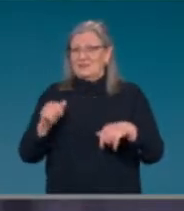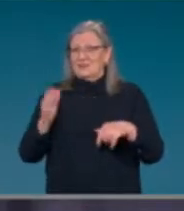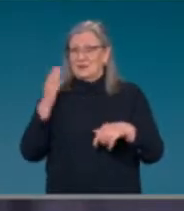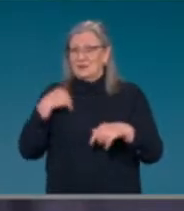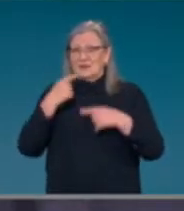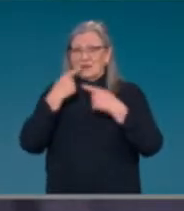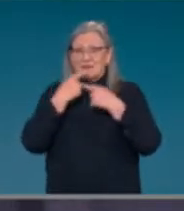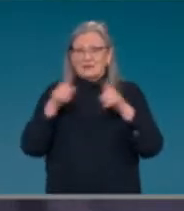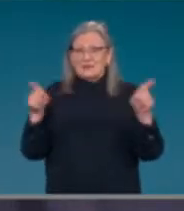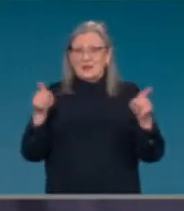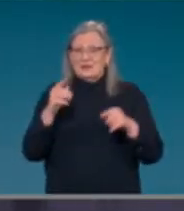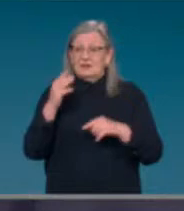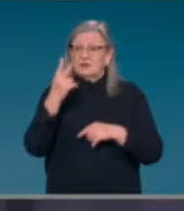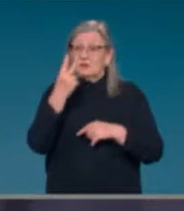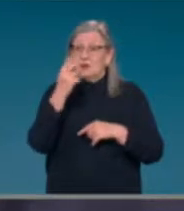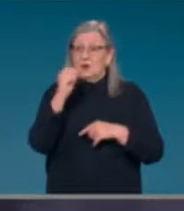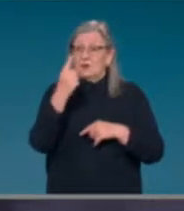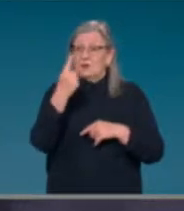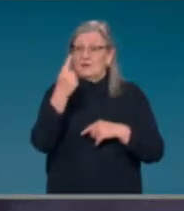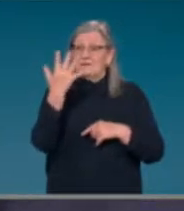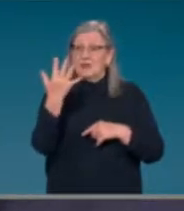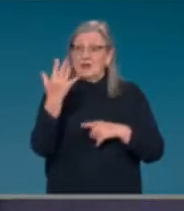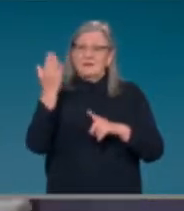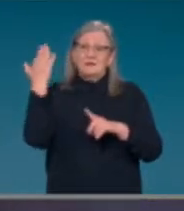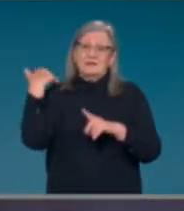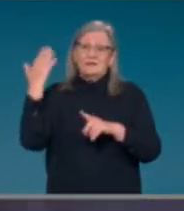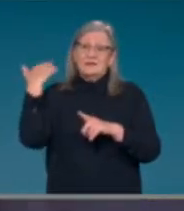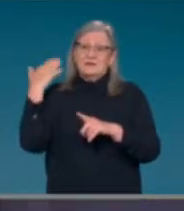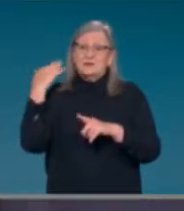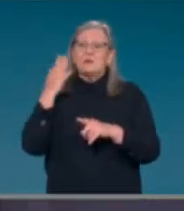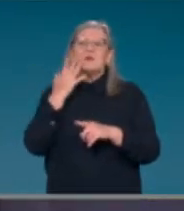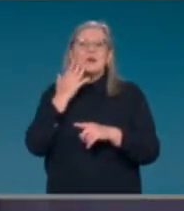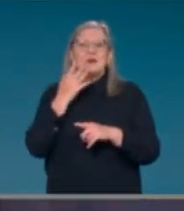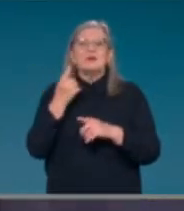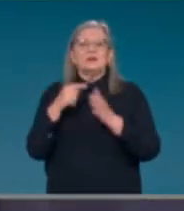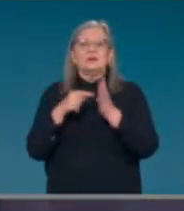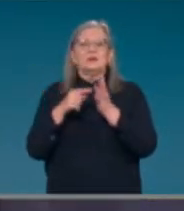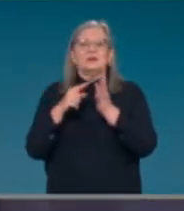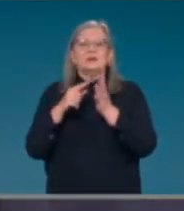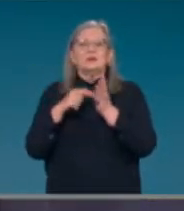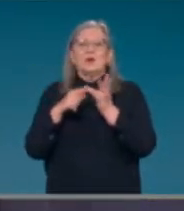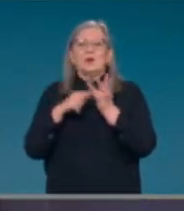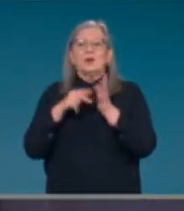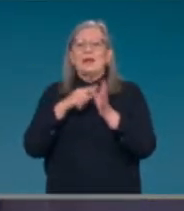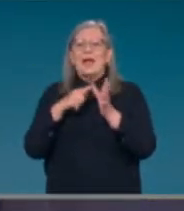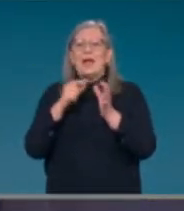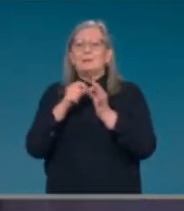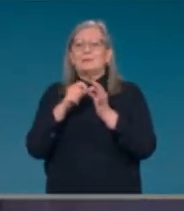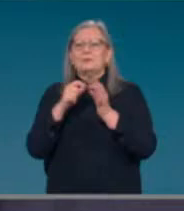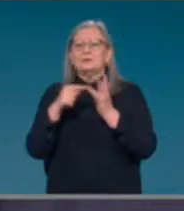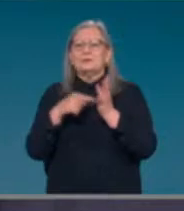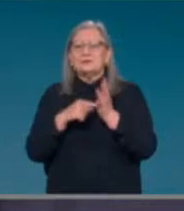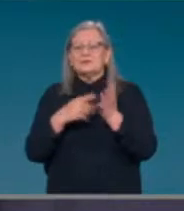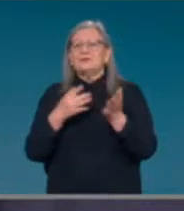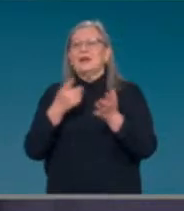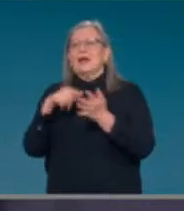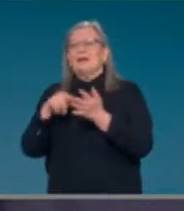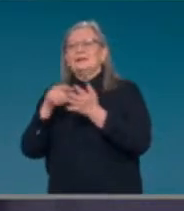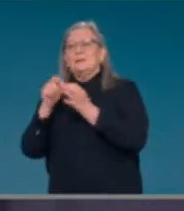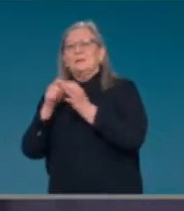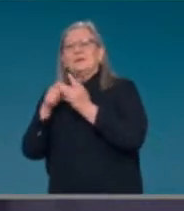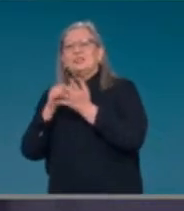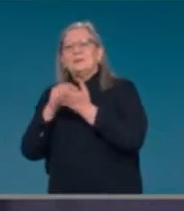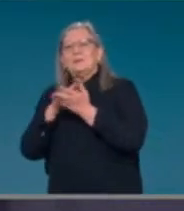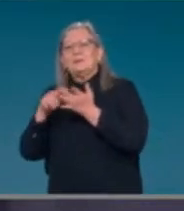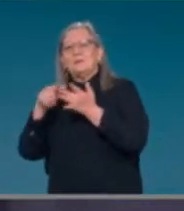then Prime Minister Tony Abbott and – and with Julie Bishop. And to go from minus 5 to minus 26 to minus 28 was a major